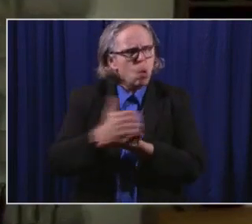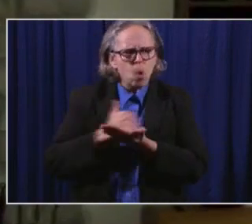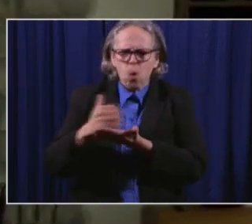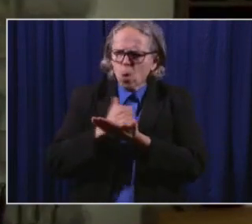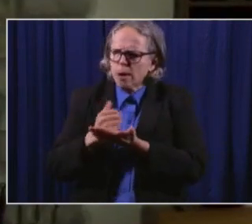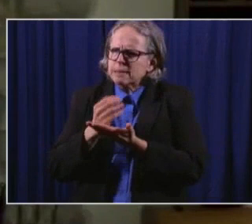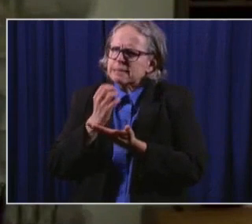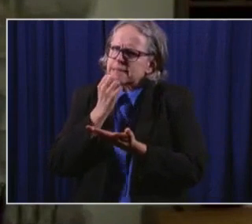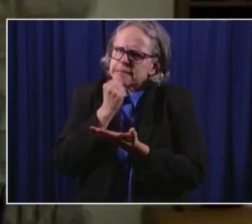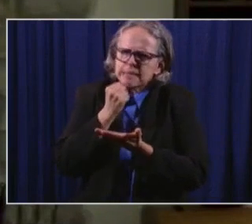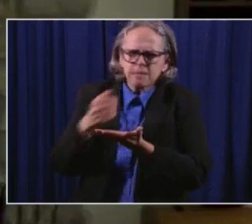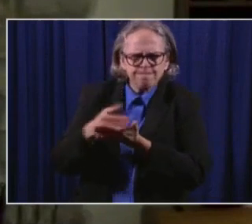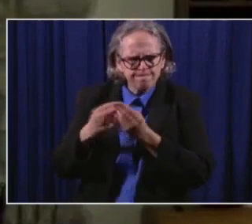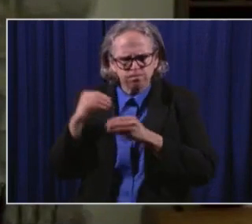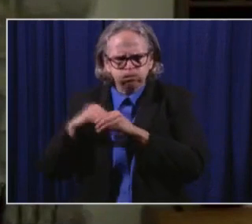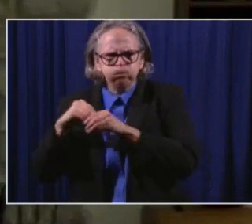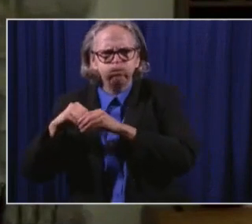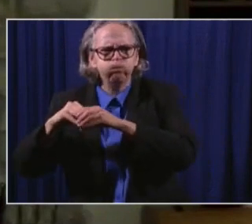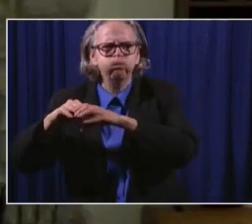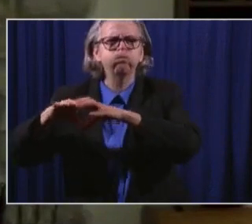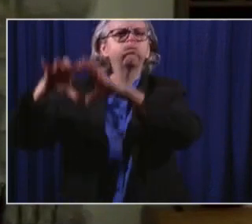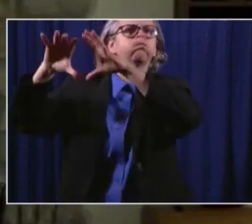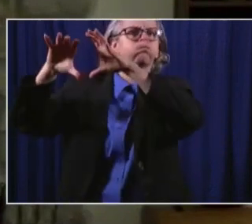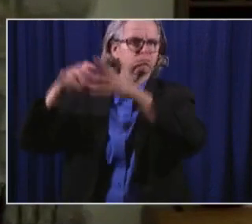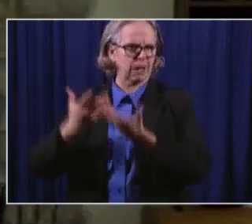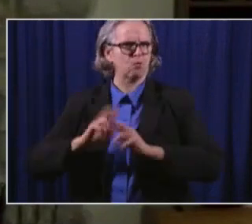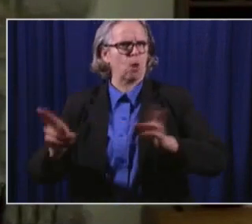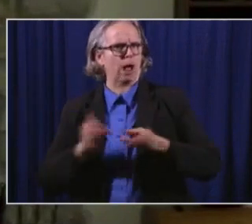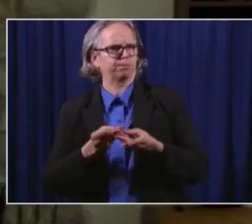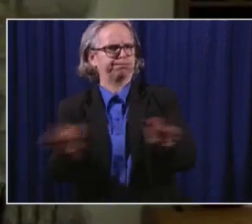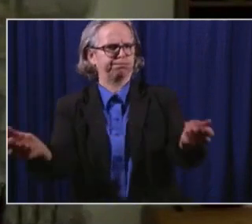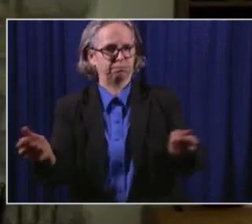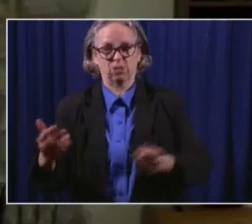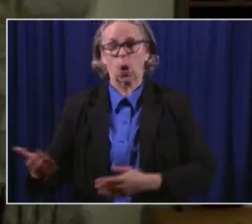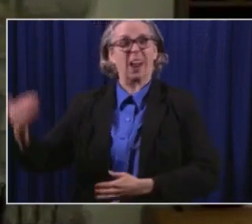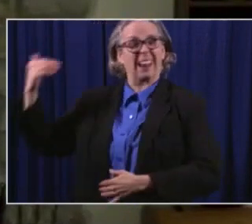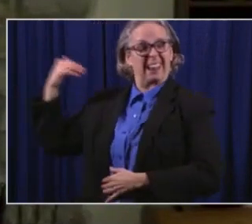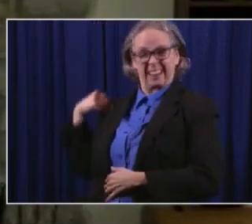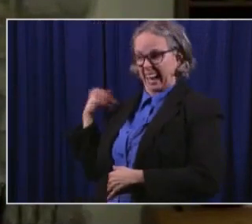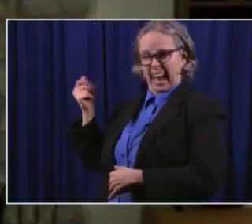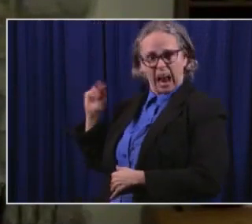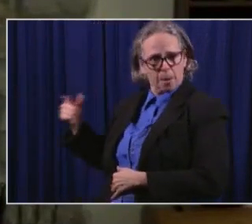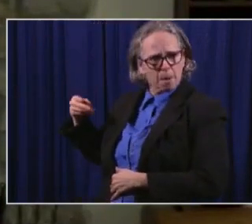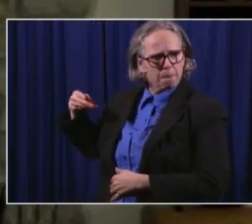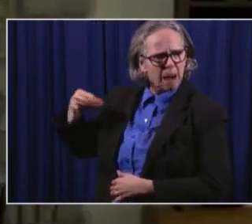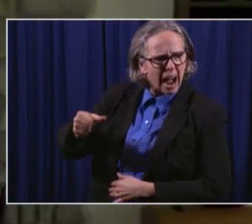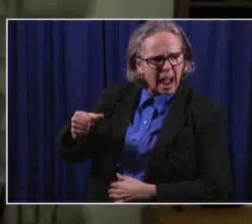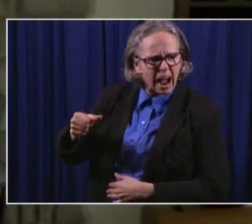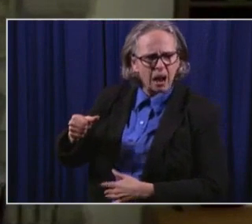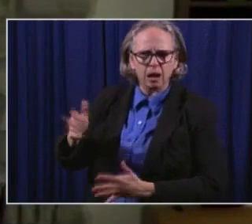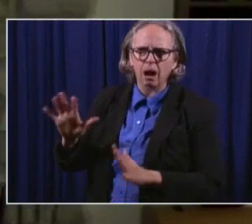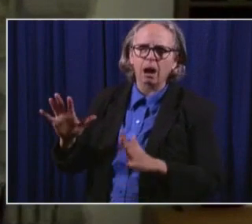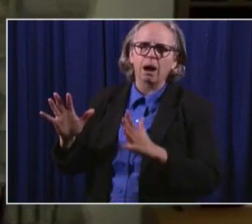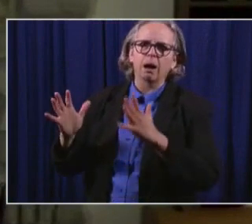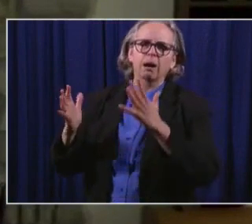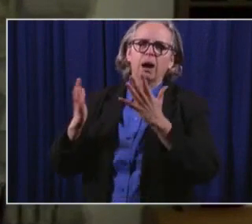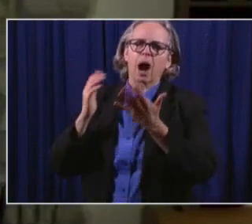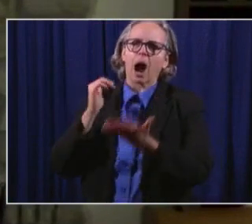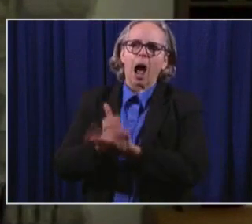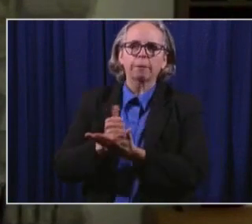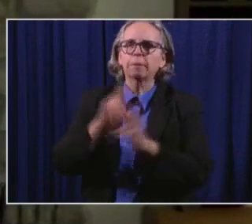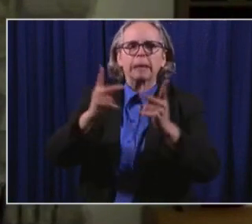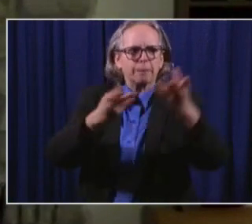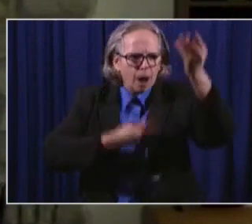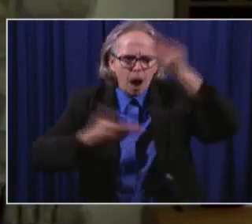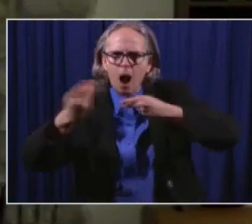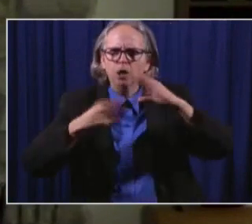dollars have, the ones we've issued in the past, have been lifelines. Bottom line, this is about